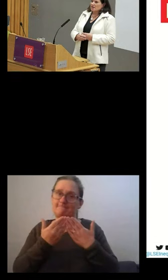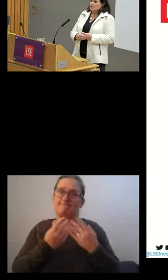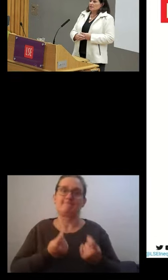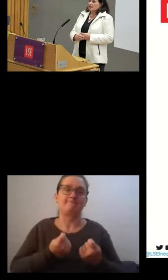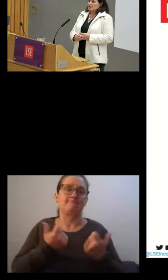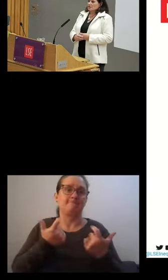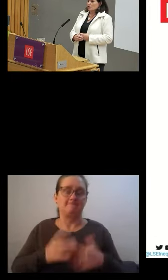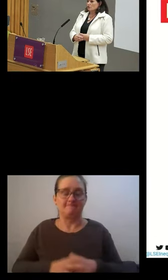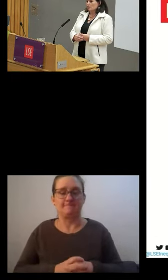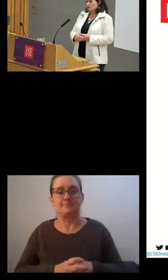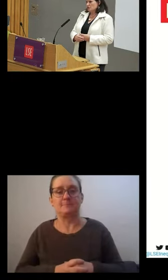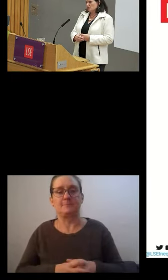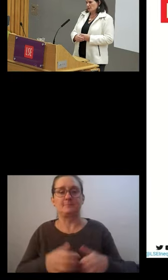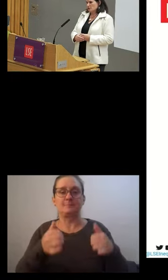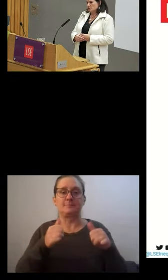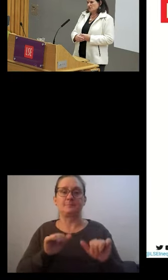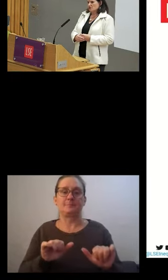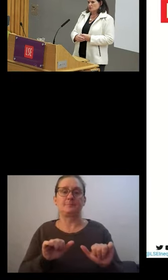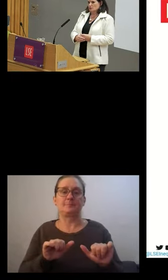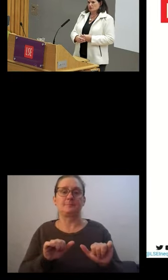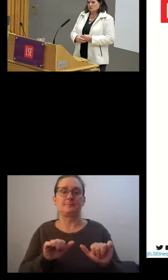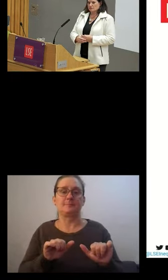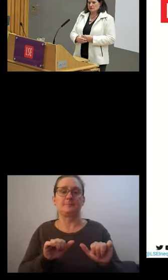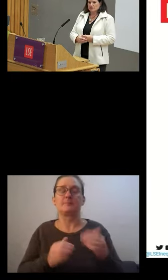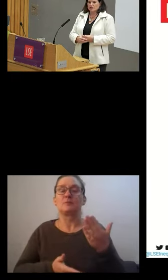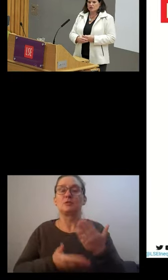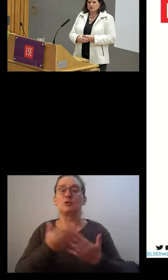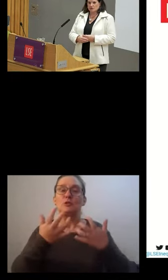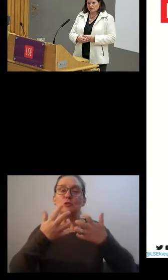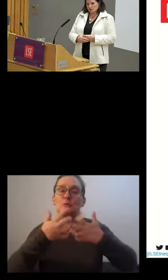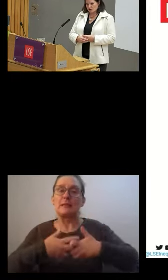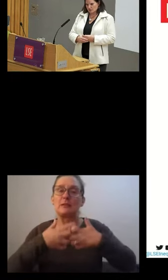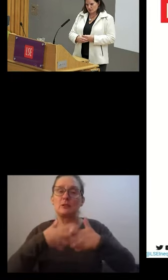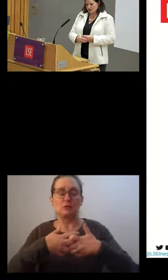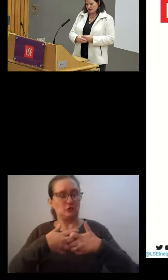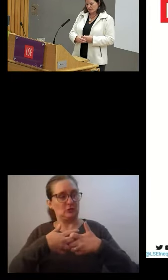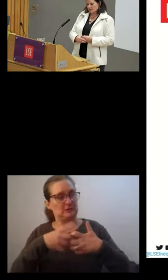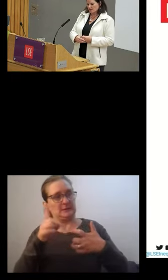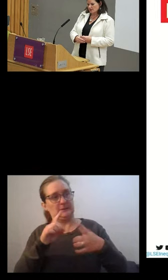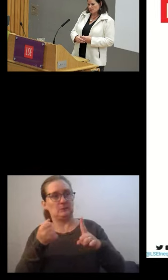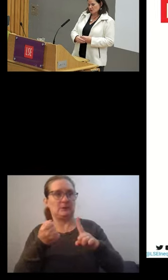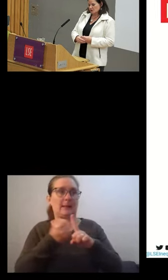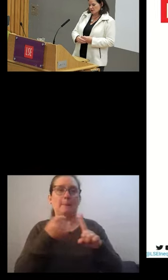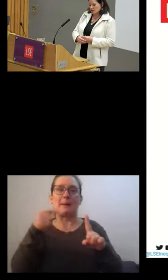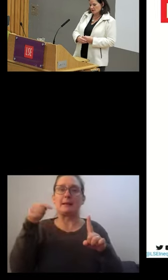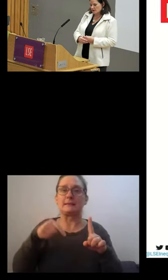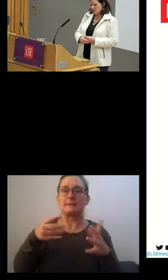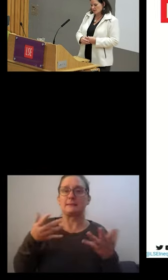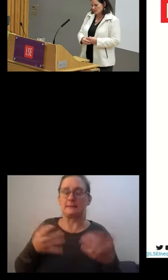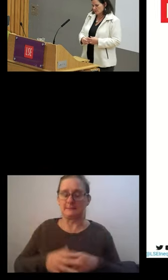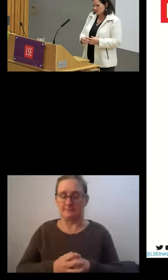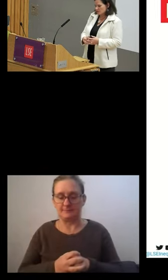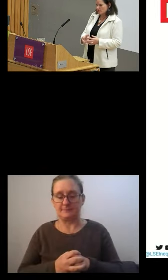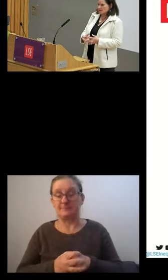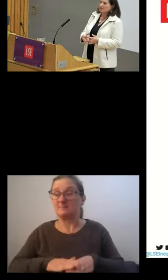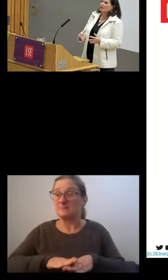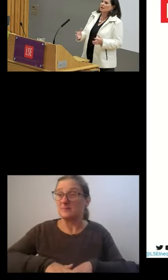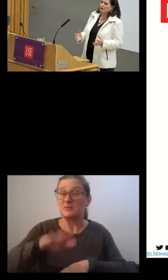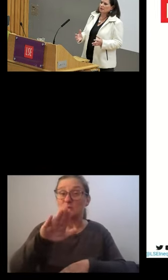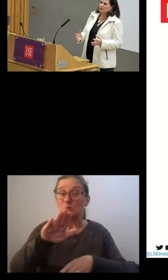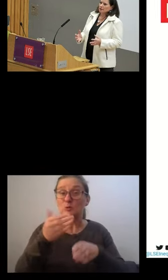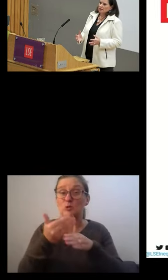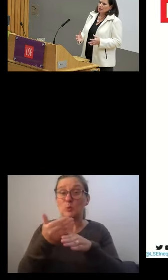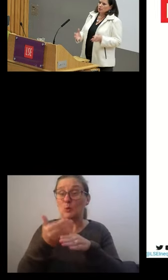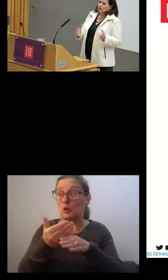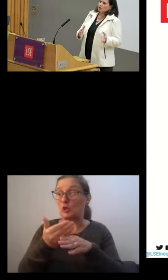there's also the impact of new technologies or what is often referred to as the future of work, which, where it's